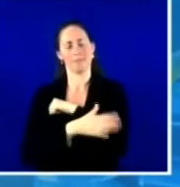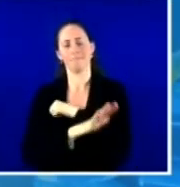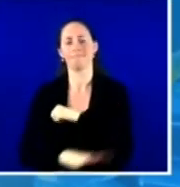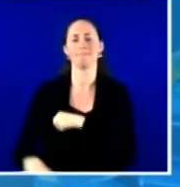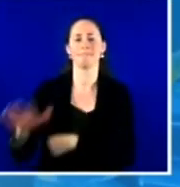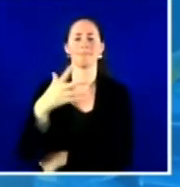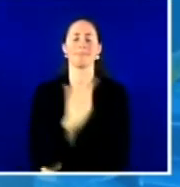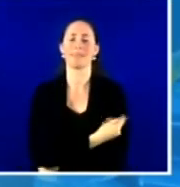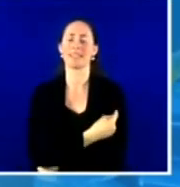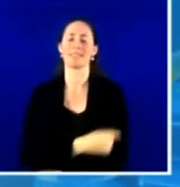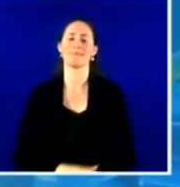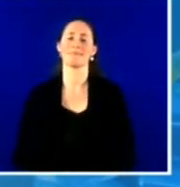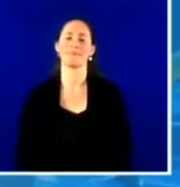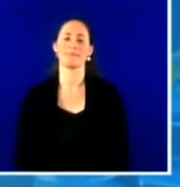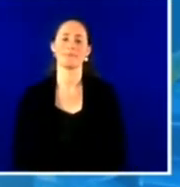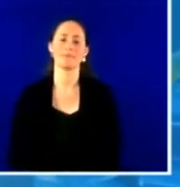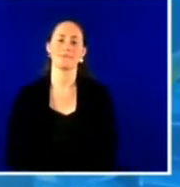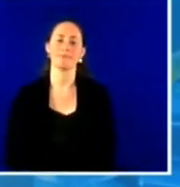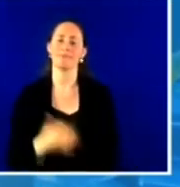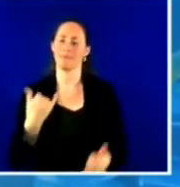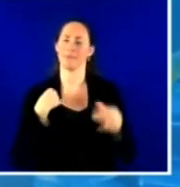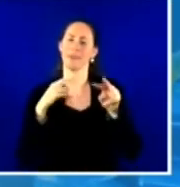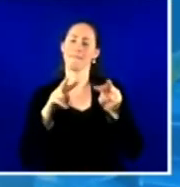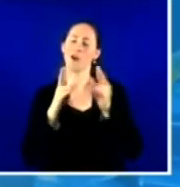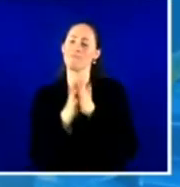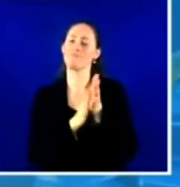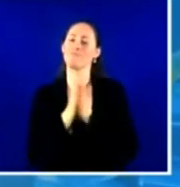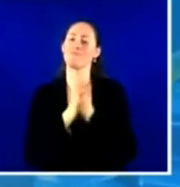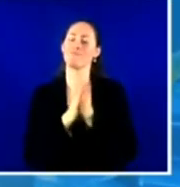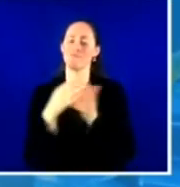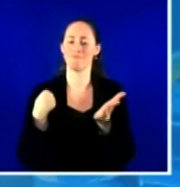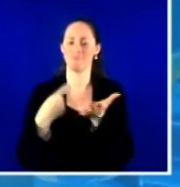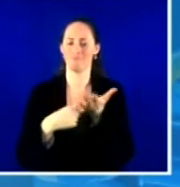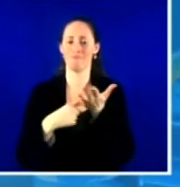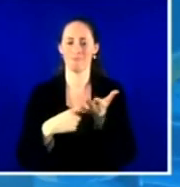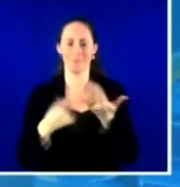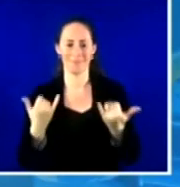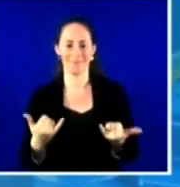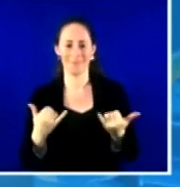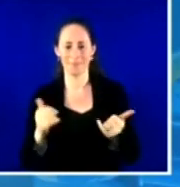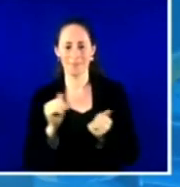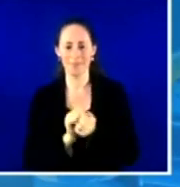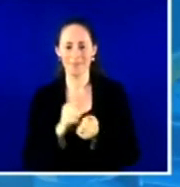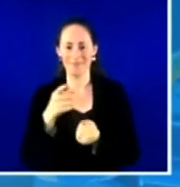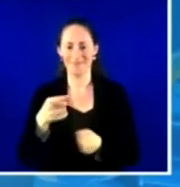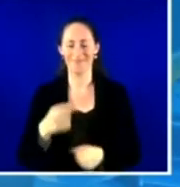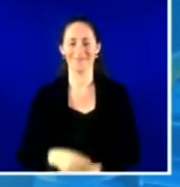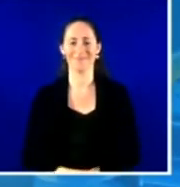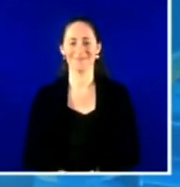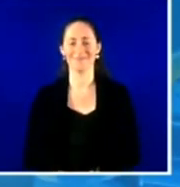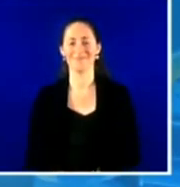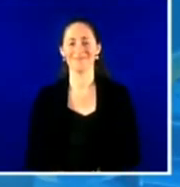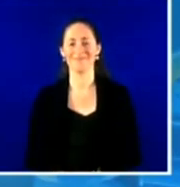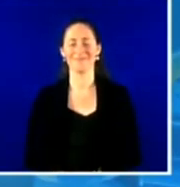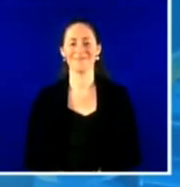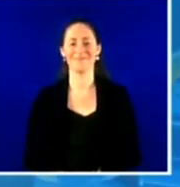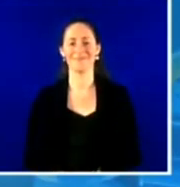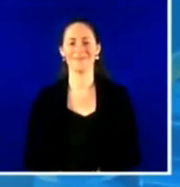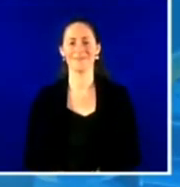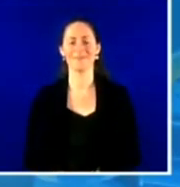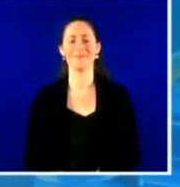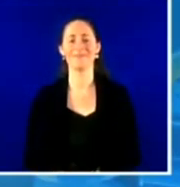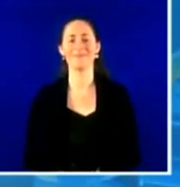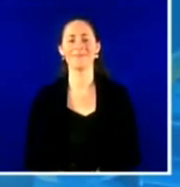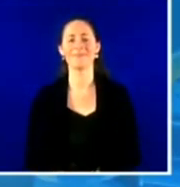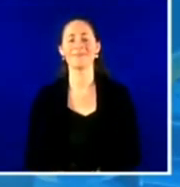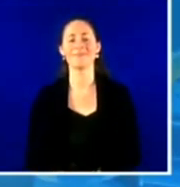with Dr. Canini Rodney, who's the deputy associate chief of staff at the Birmingham VA. And we're going to talk some about equity,